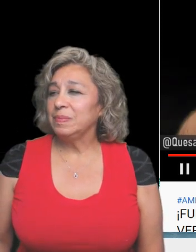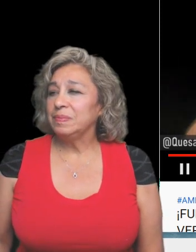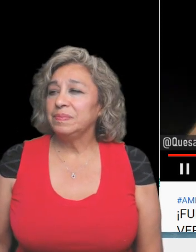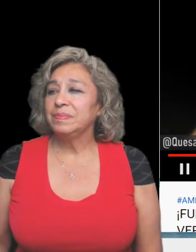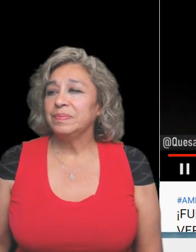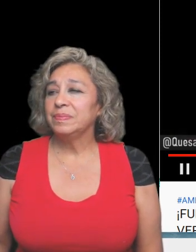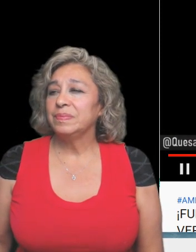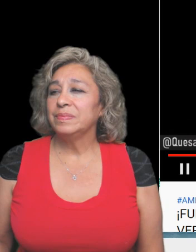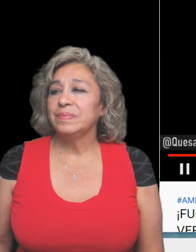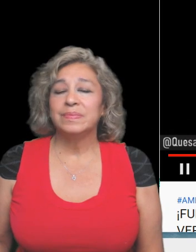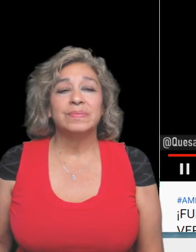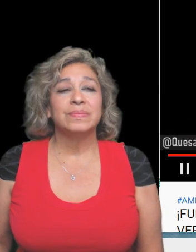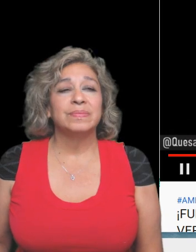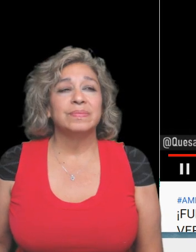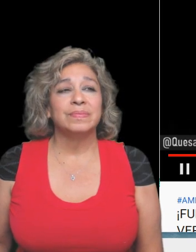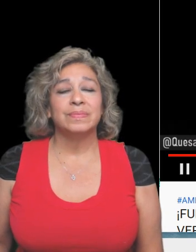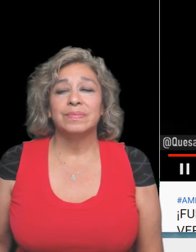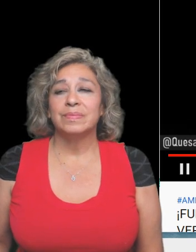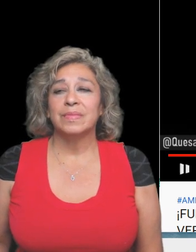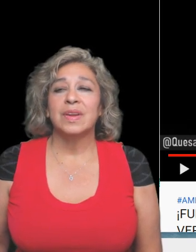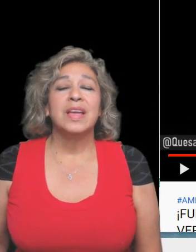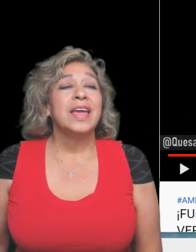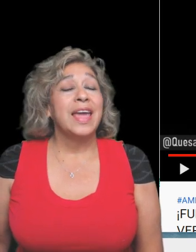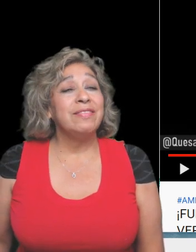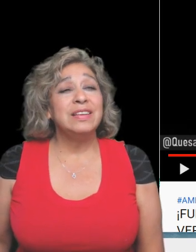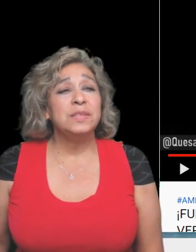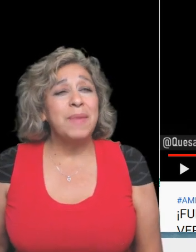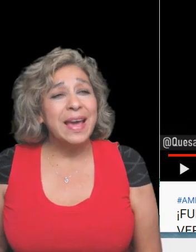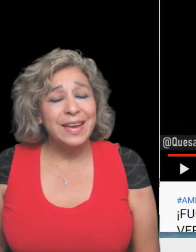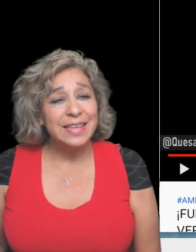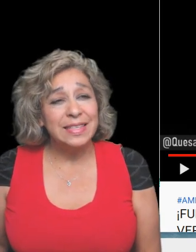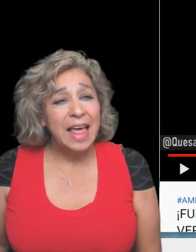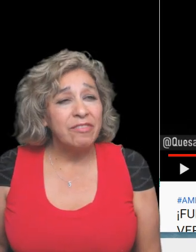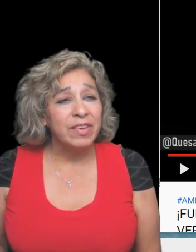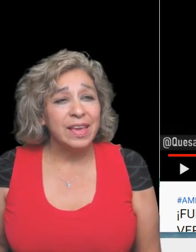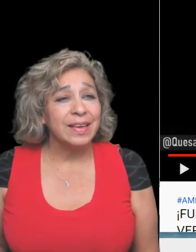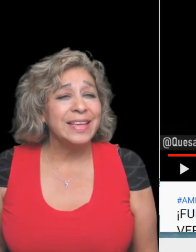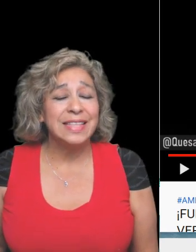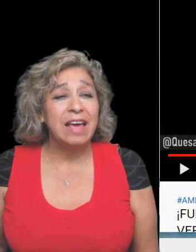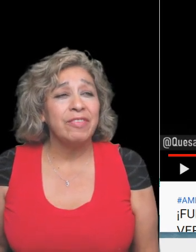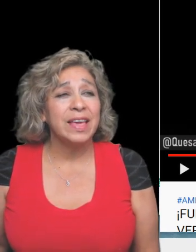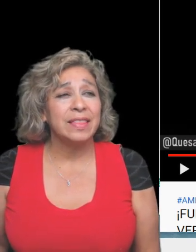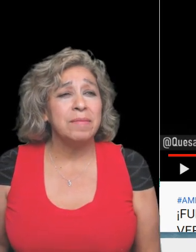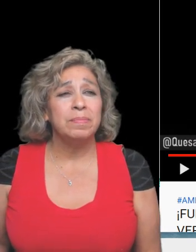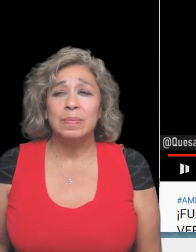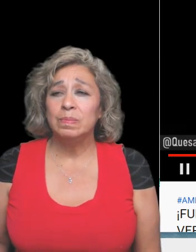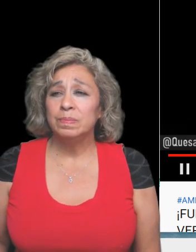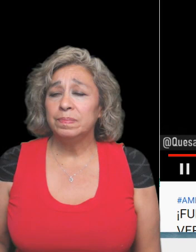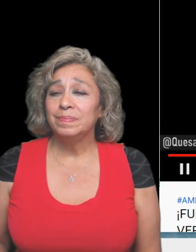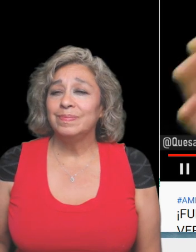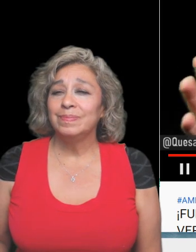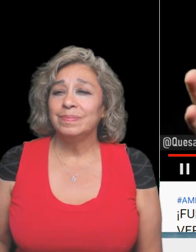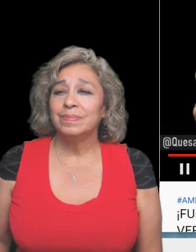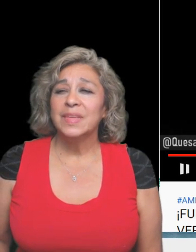man he's laughing he's laughing at them